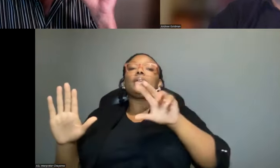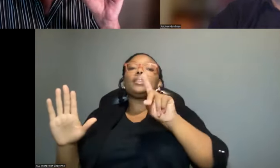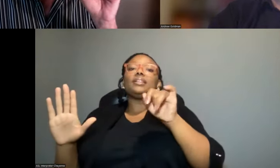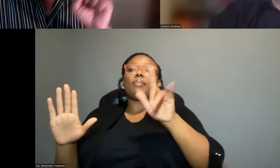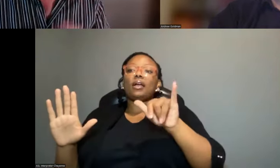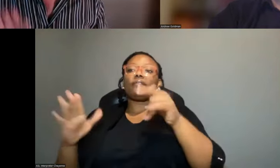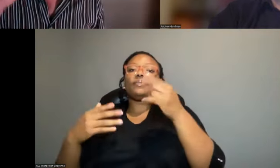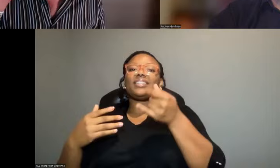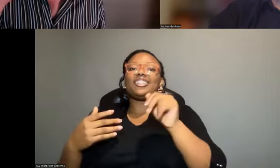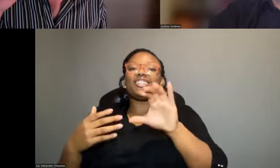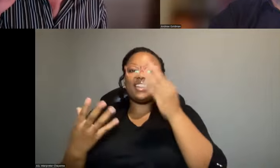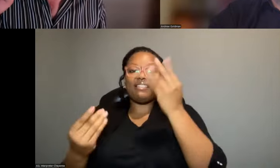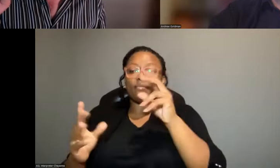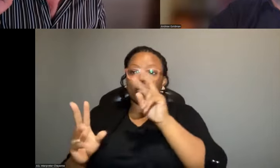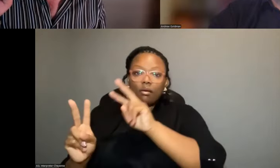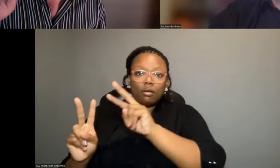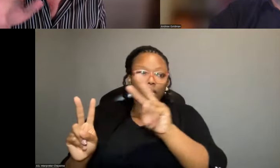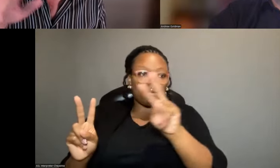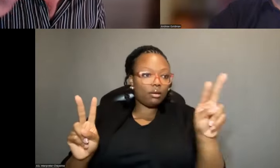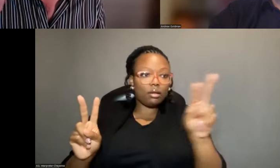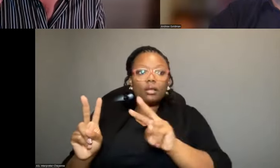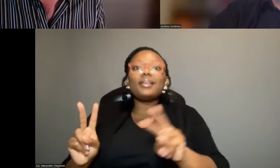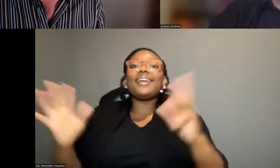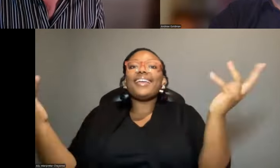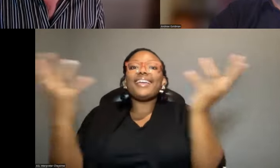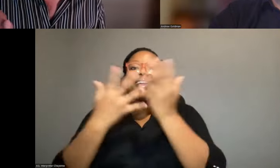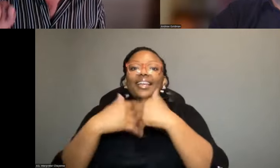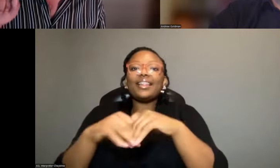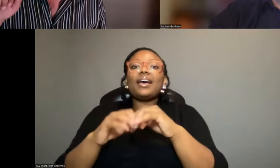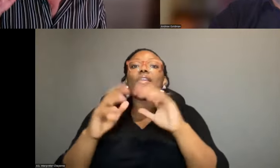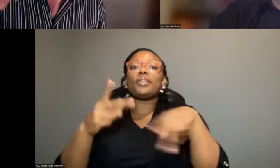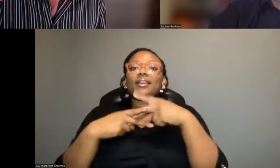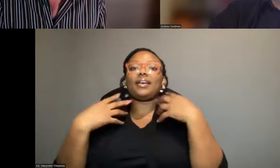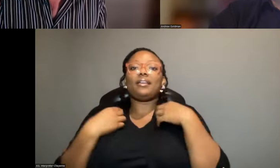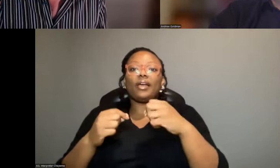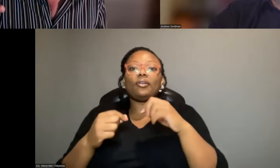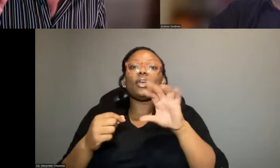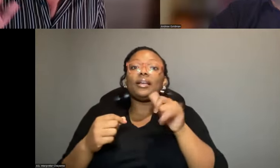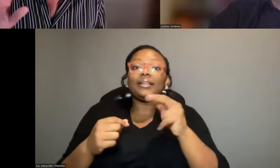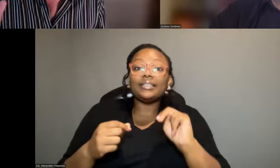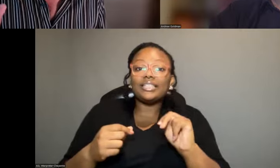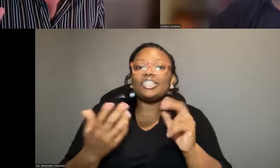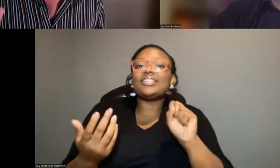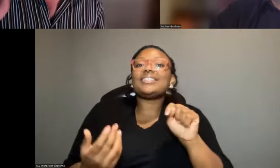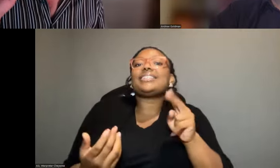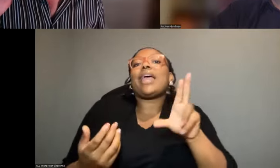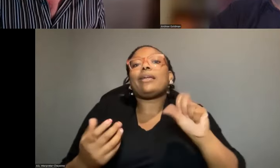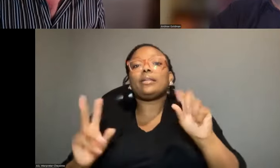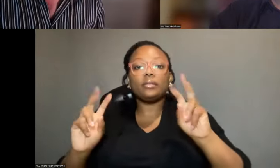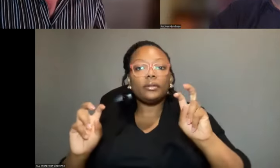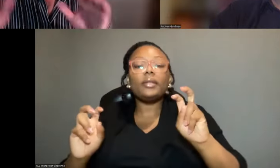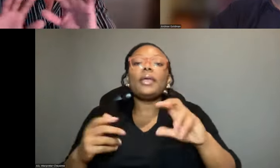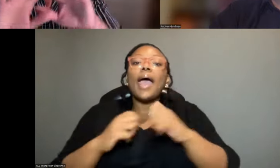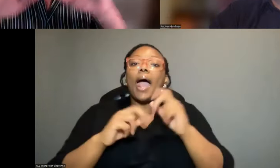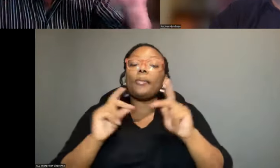information very clearly, and also align that very clearly with the type of health conditions and health status, shall we say, the well-being of